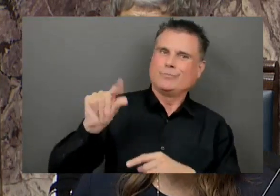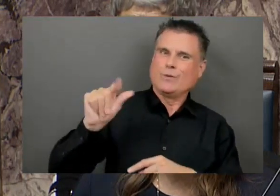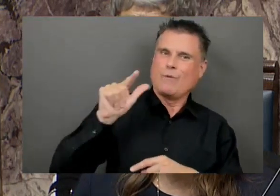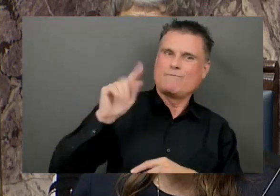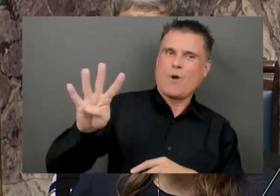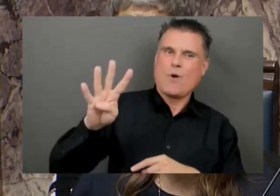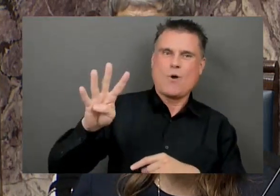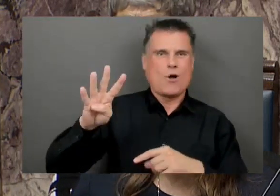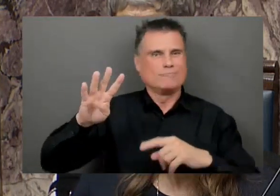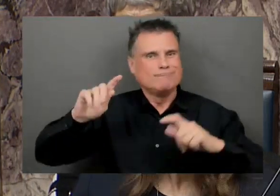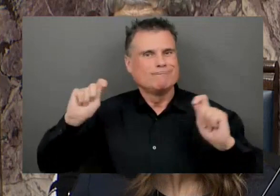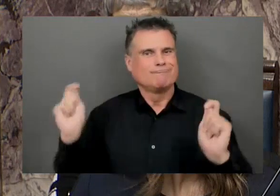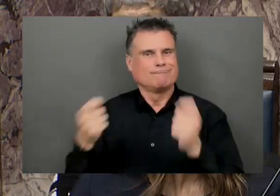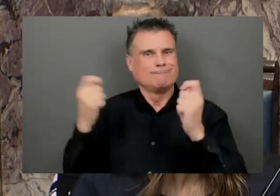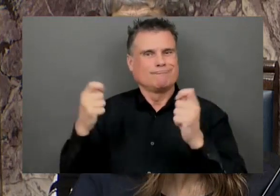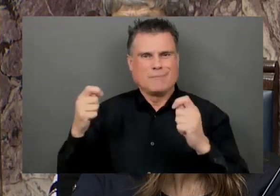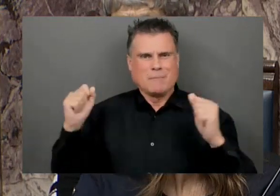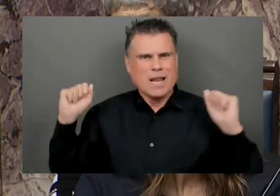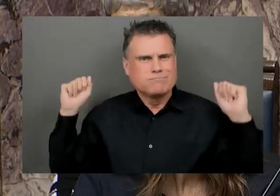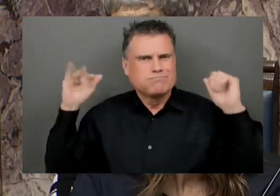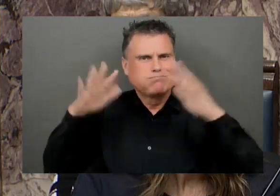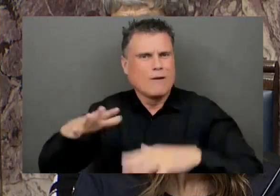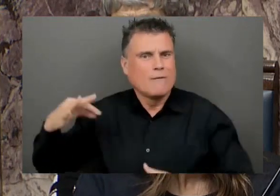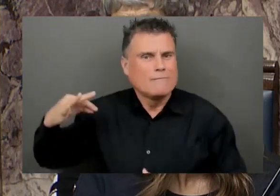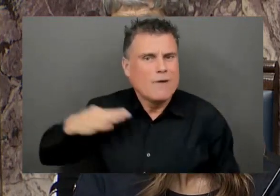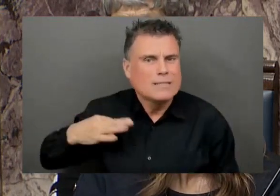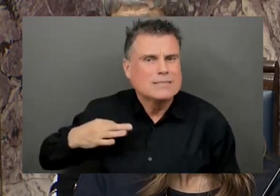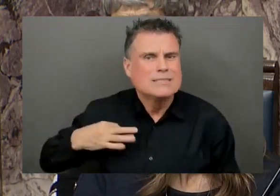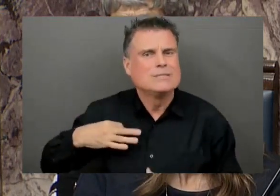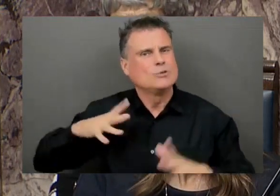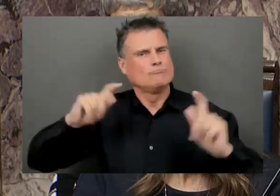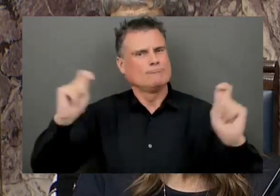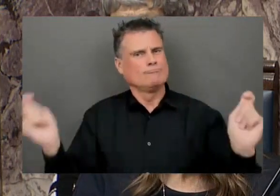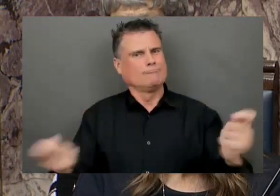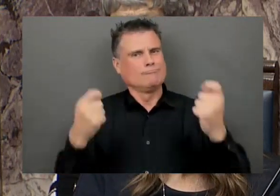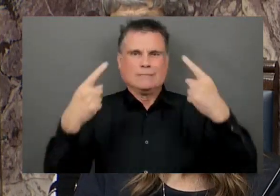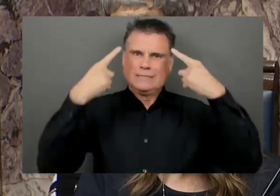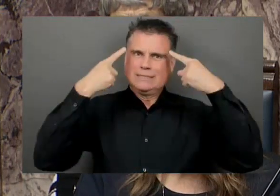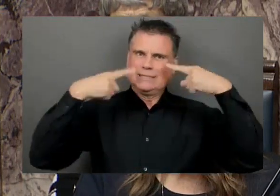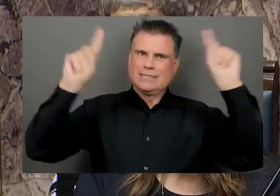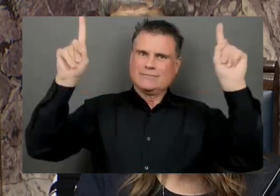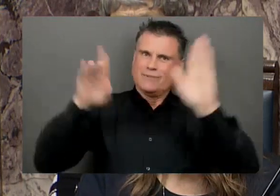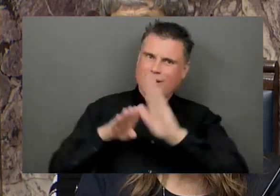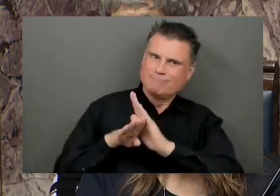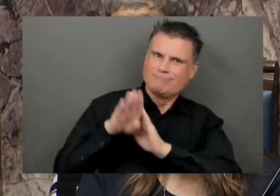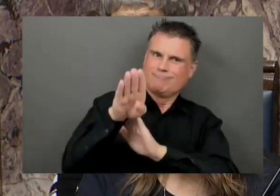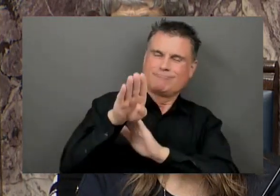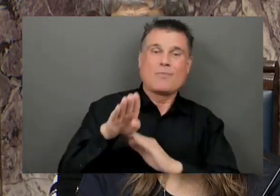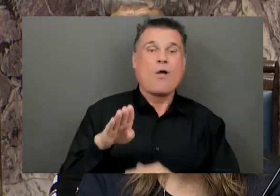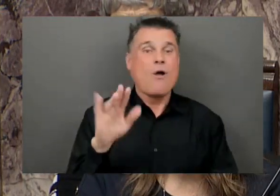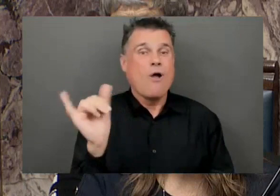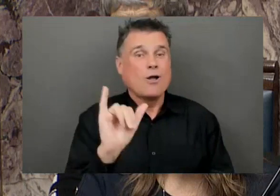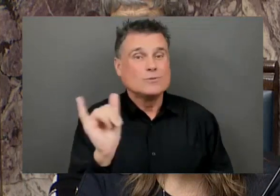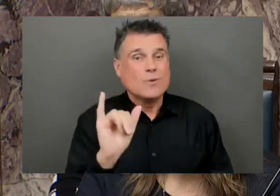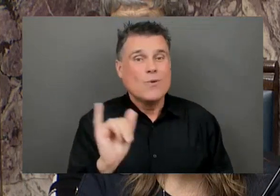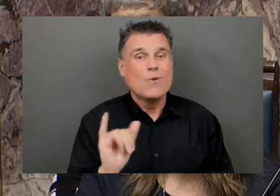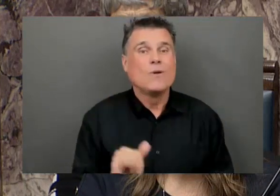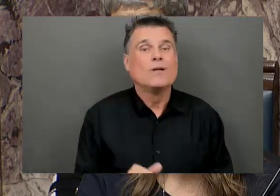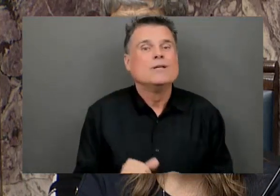I also want to take a moment today to honour and wish a very happy birthday to Vailemount resident Alice Olson.